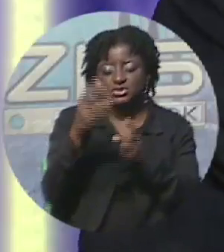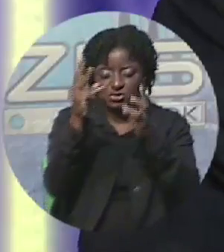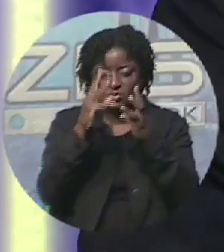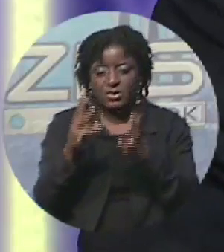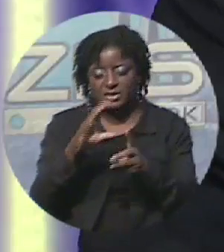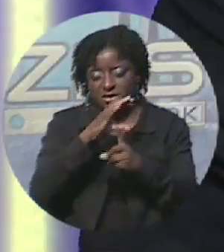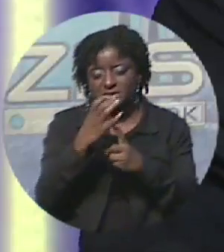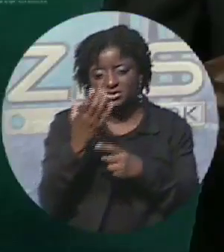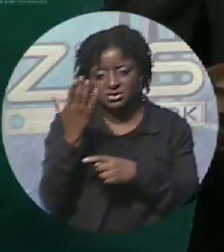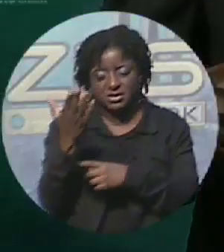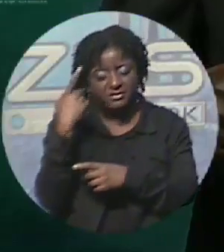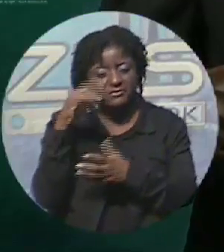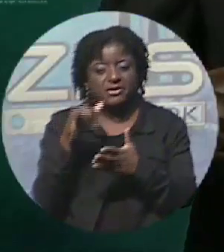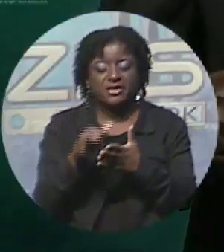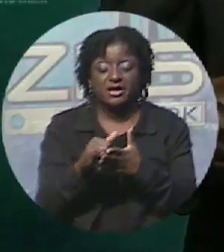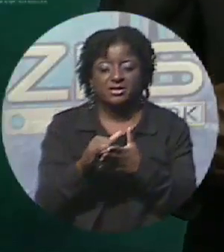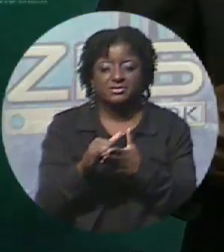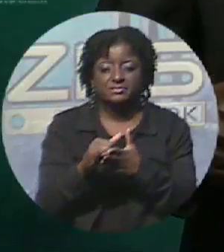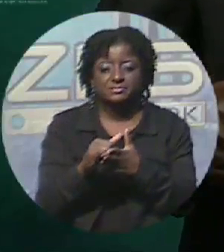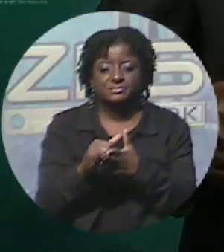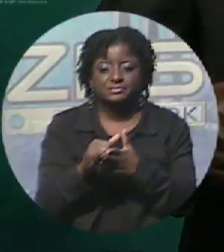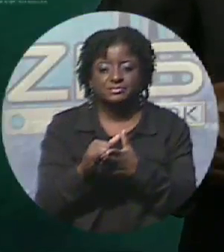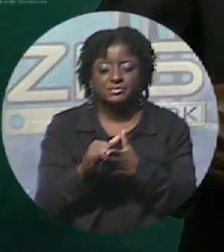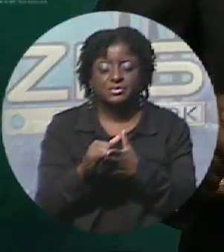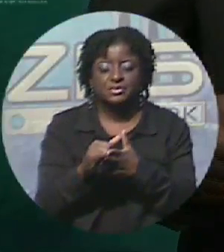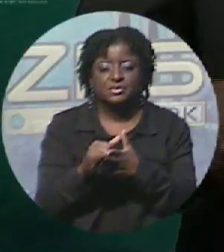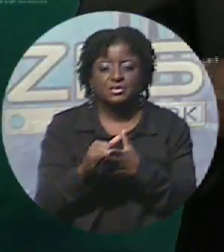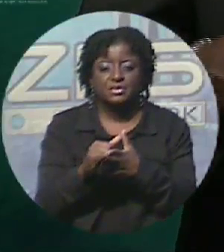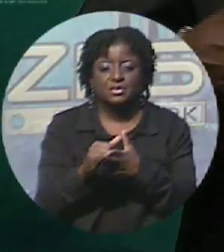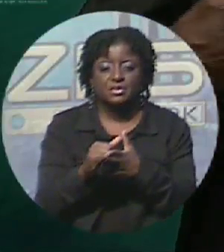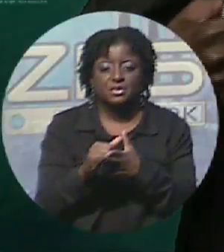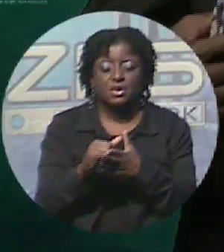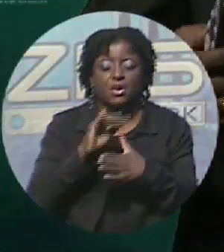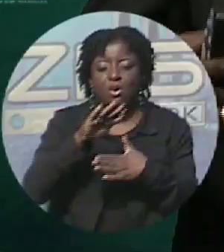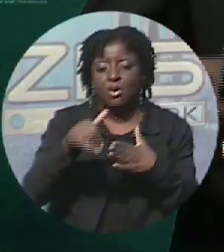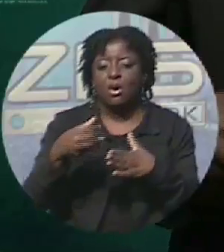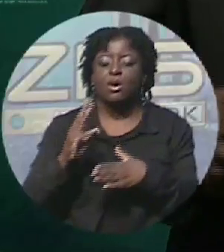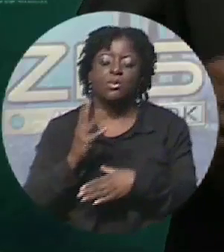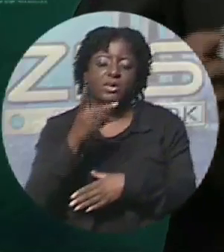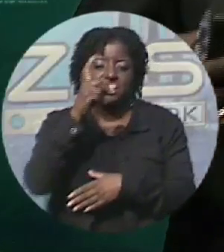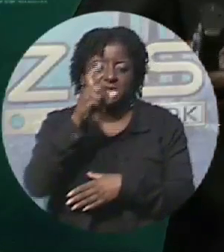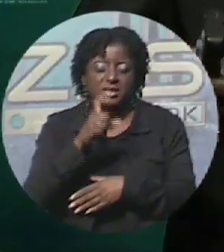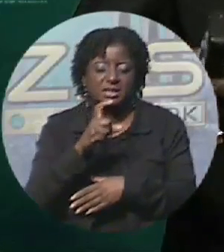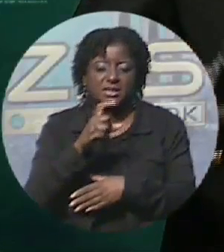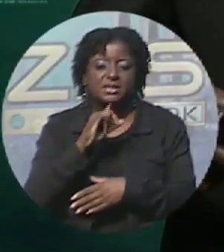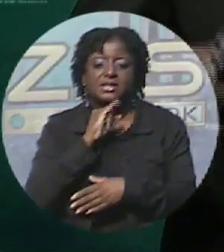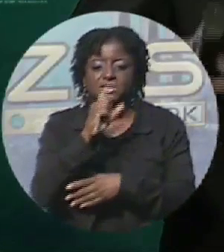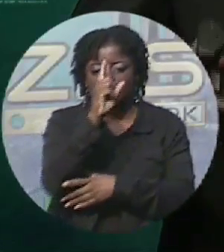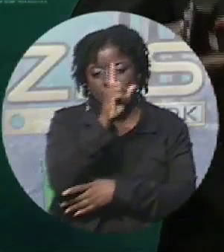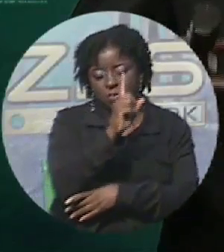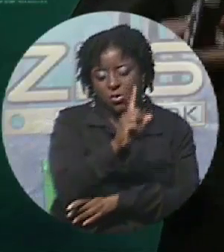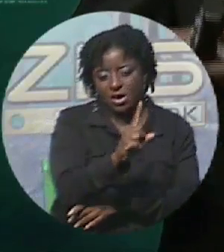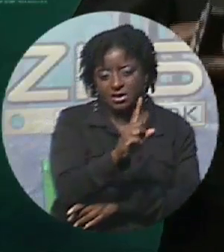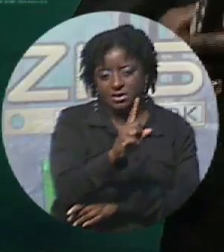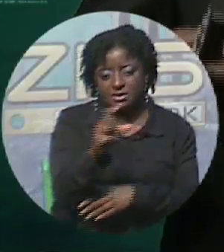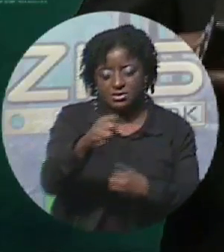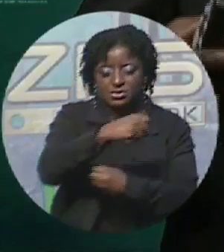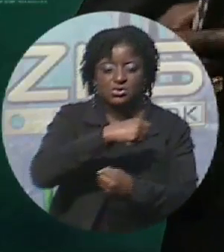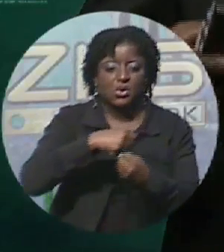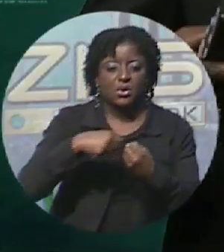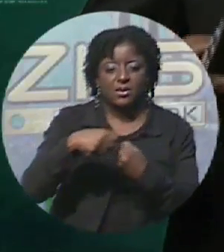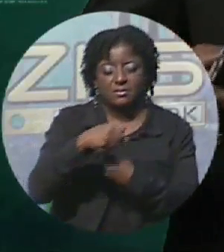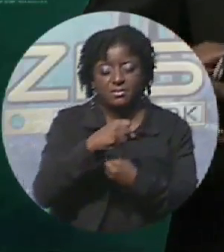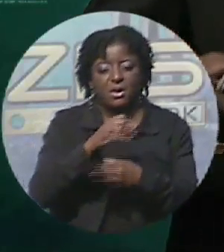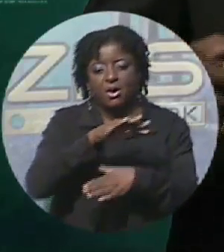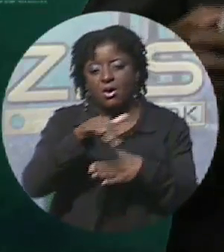big? Very good point, Christopher. All we need is that one, and whether it's a Category 1, whether it's a tropical storm, all of these systems have